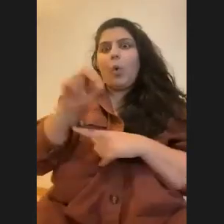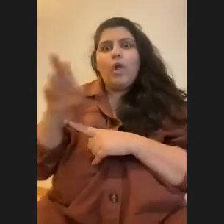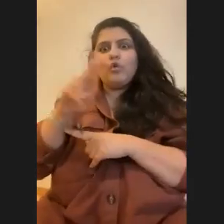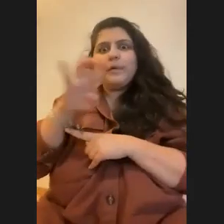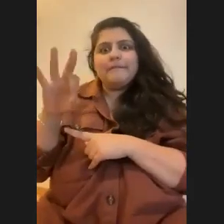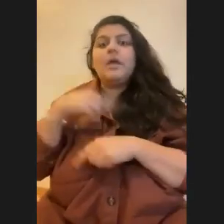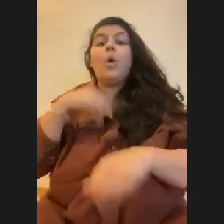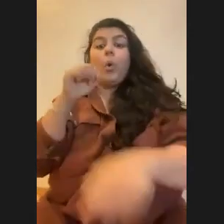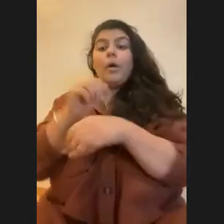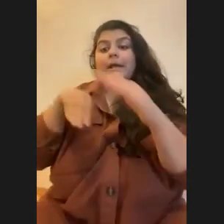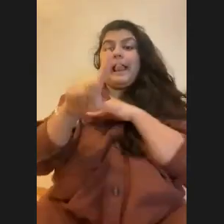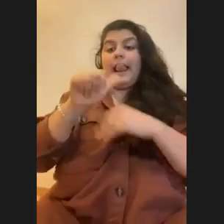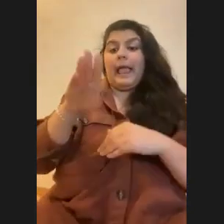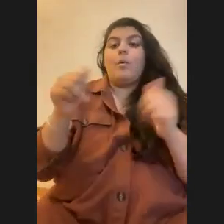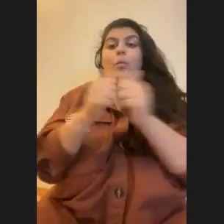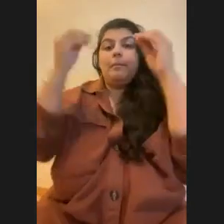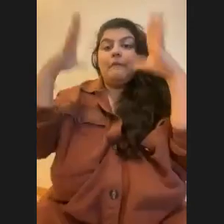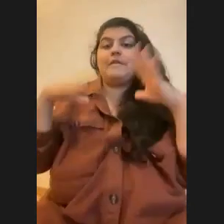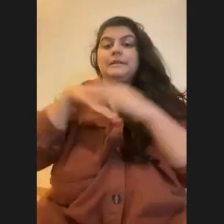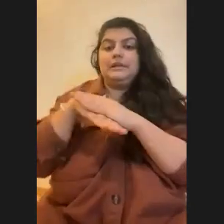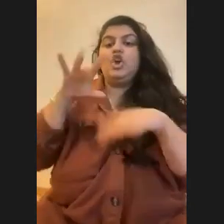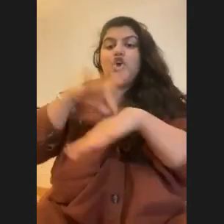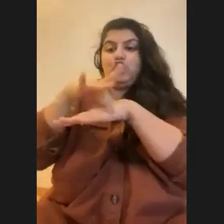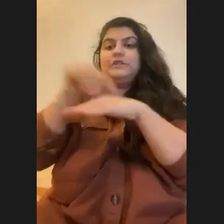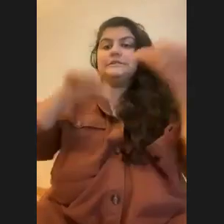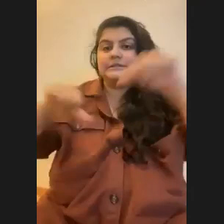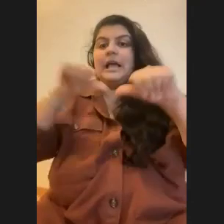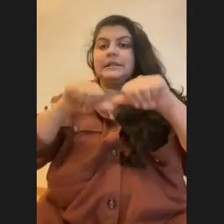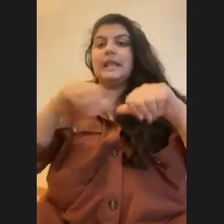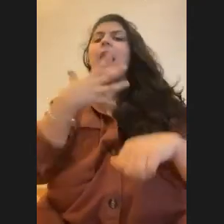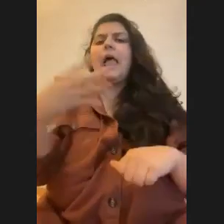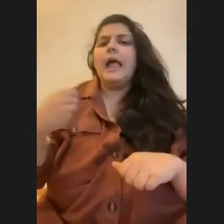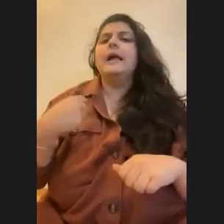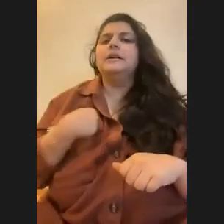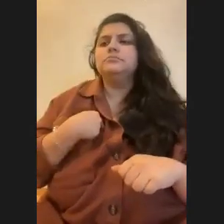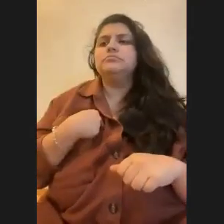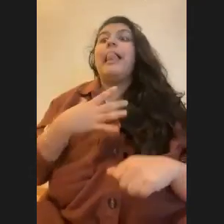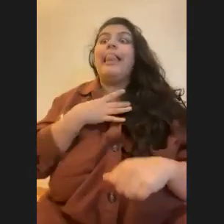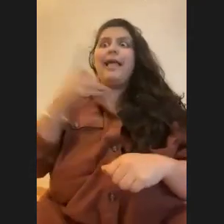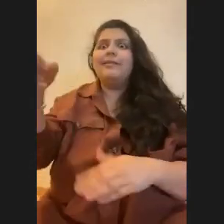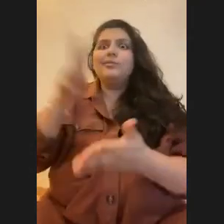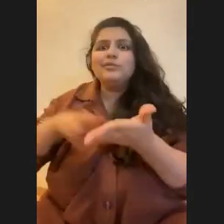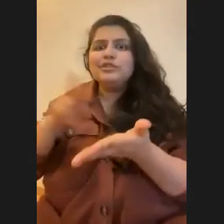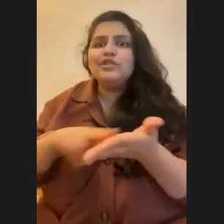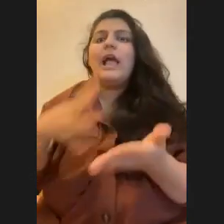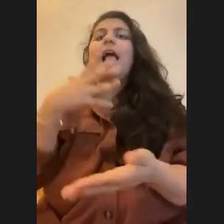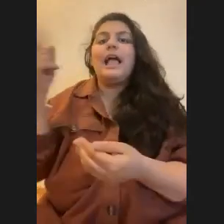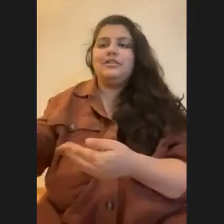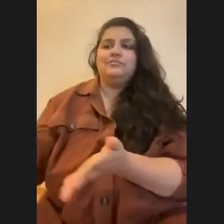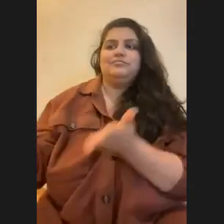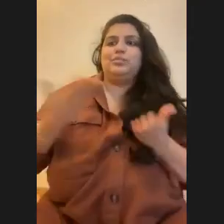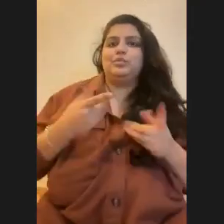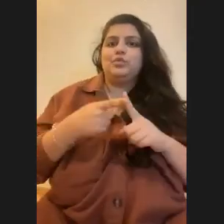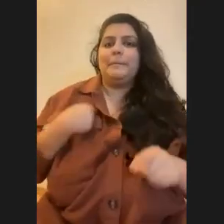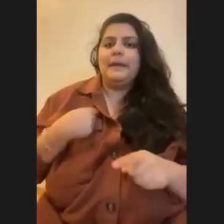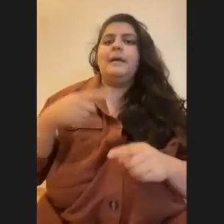research with a professor in earth science. And I really liked the research there. And she proposed a project that included